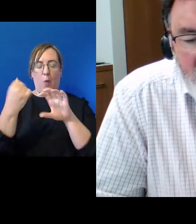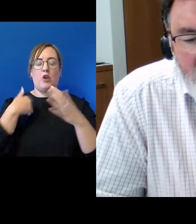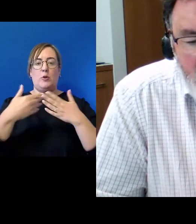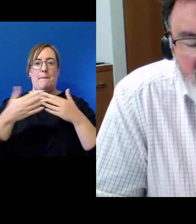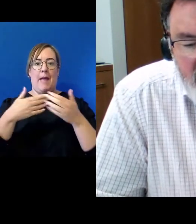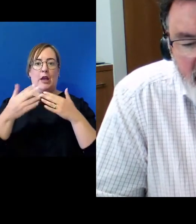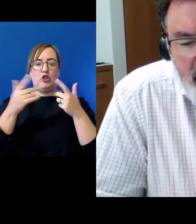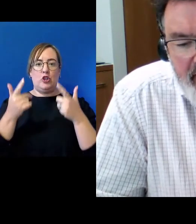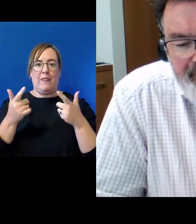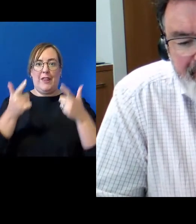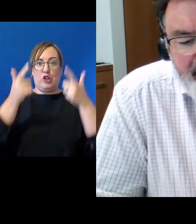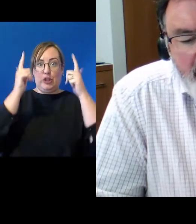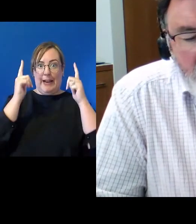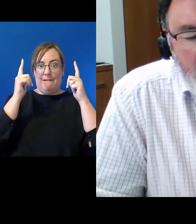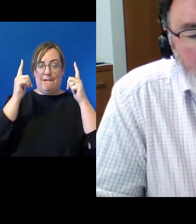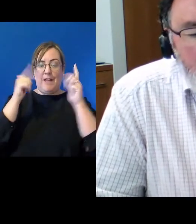was transferred.